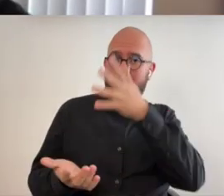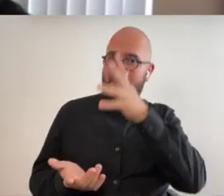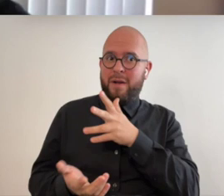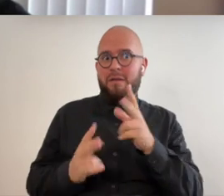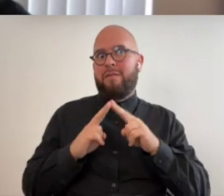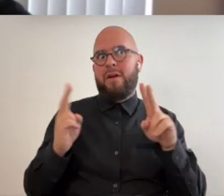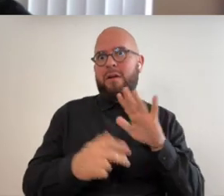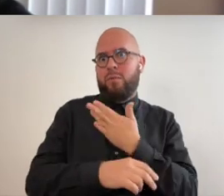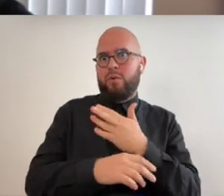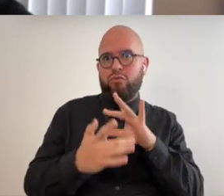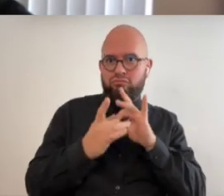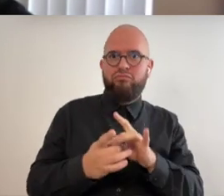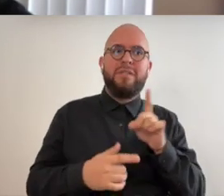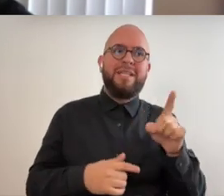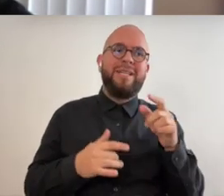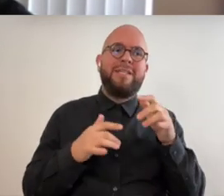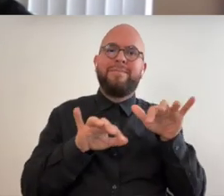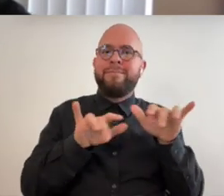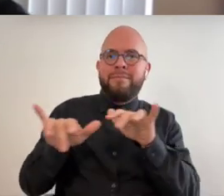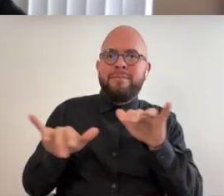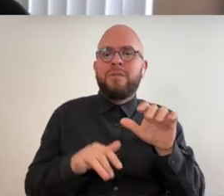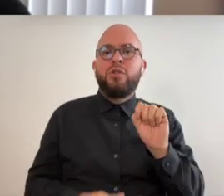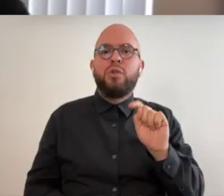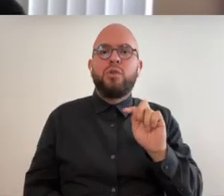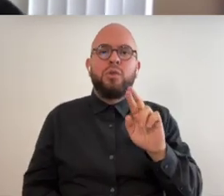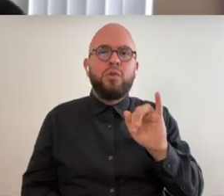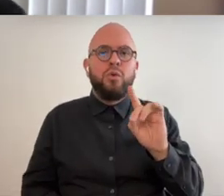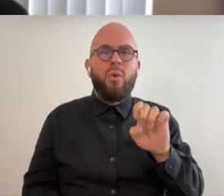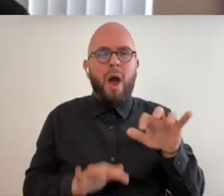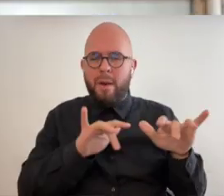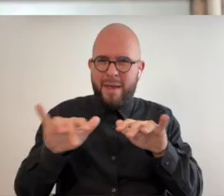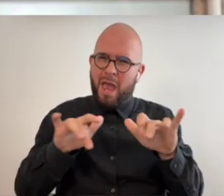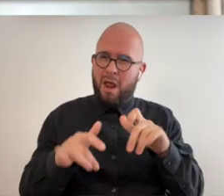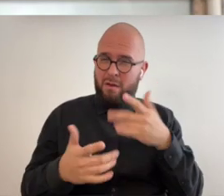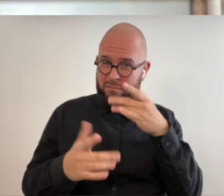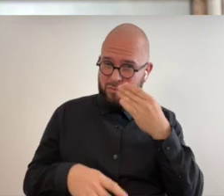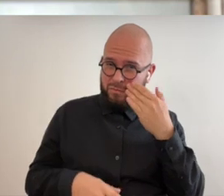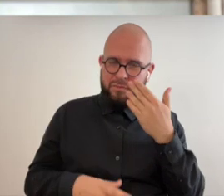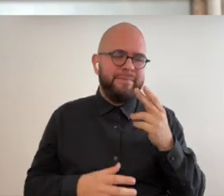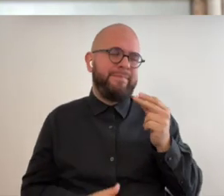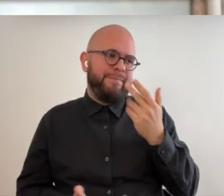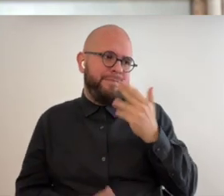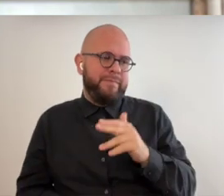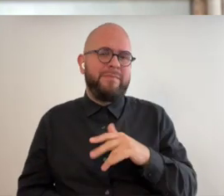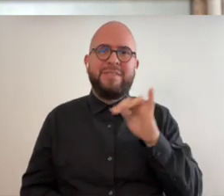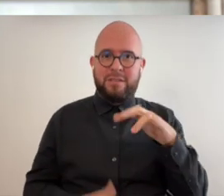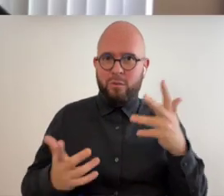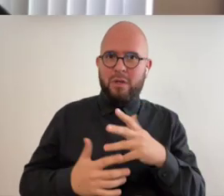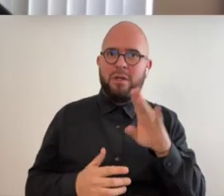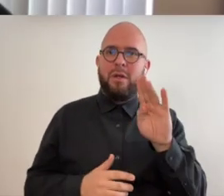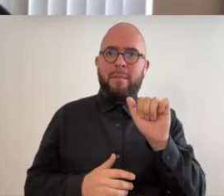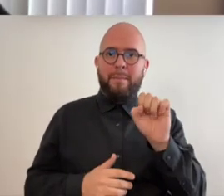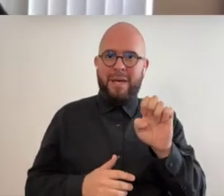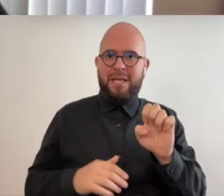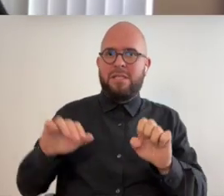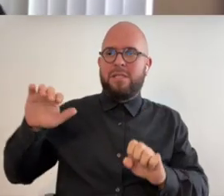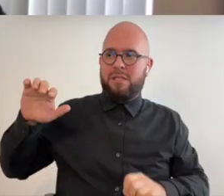very musical my father played stride piano which is if you're familiar with that that is the old style of hitting hitting a bass note